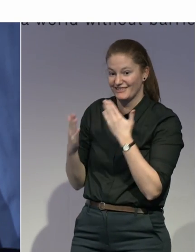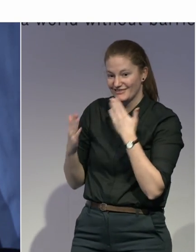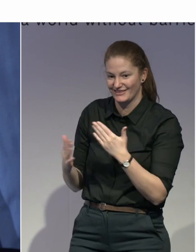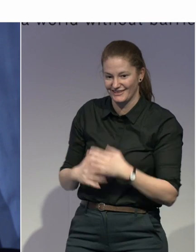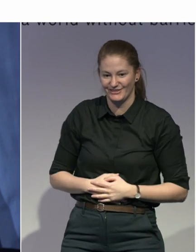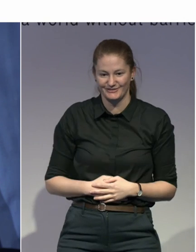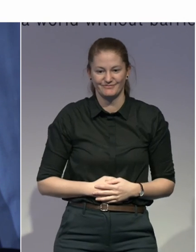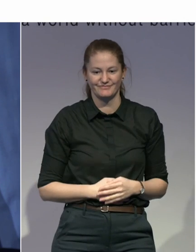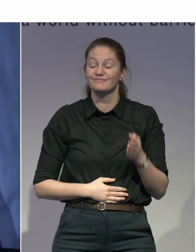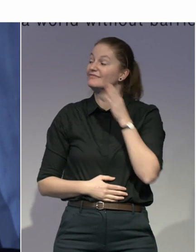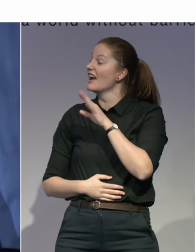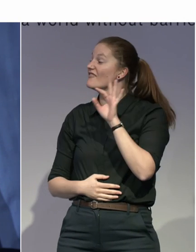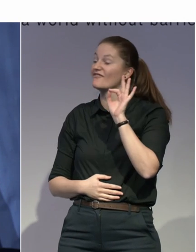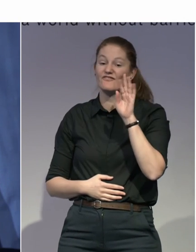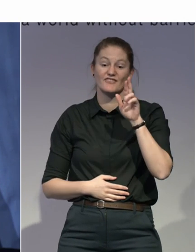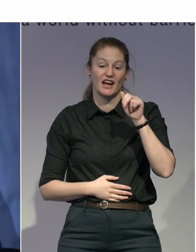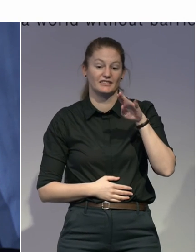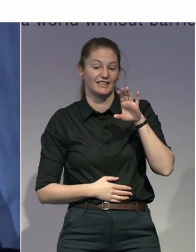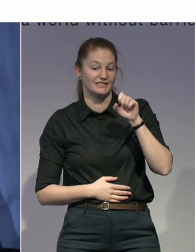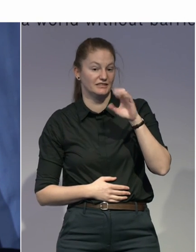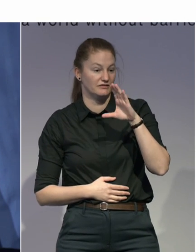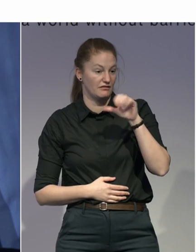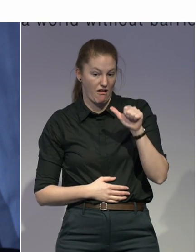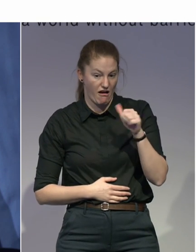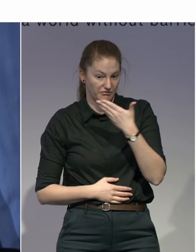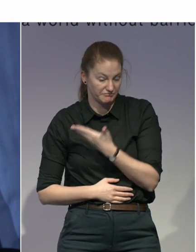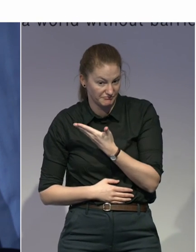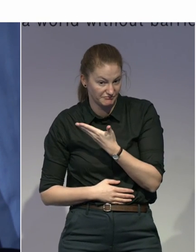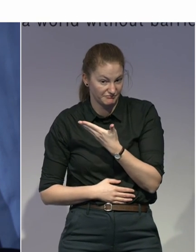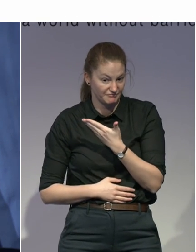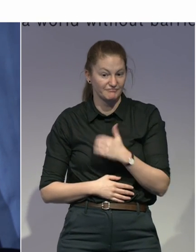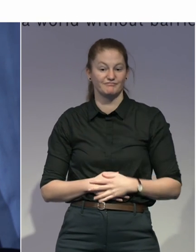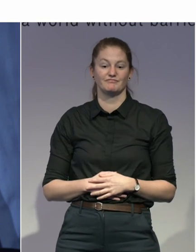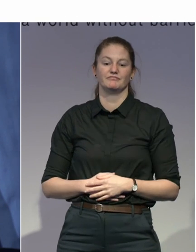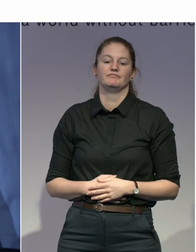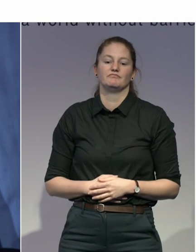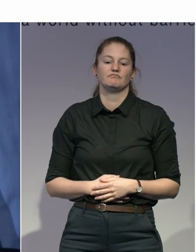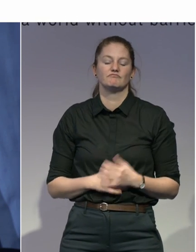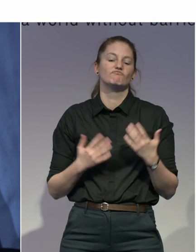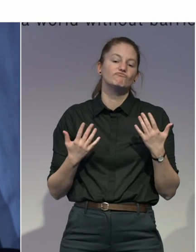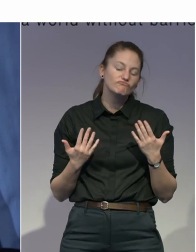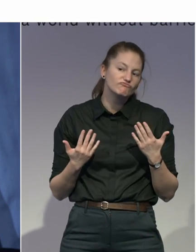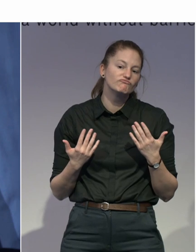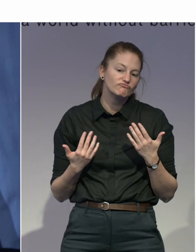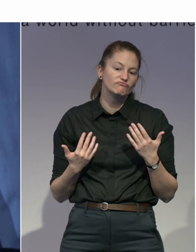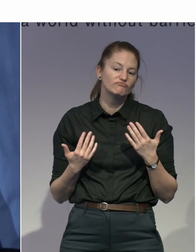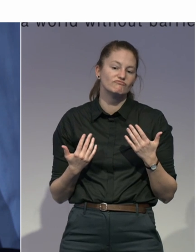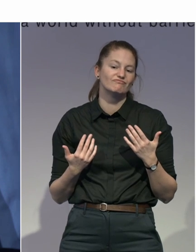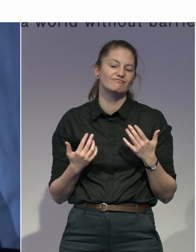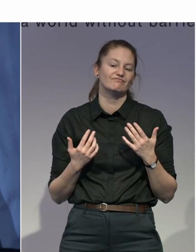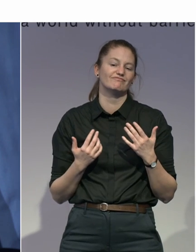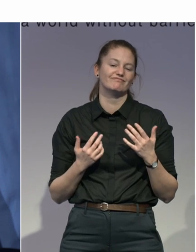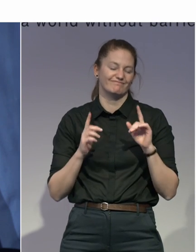that for those who are dealing with technology in the healthcare system, what we are